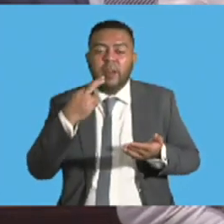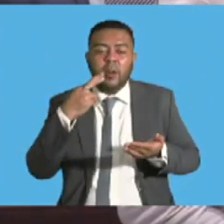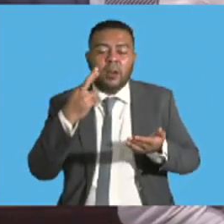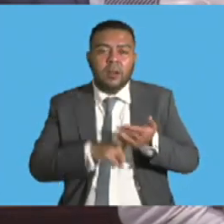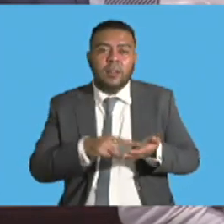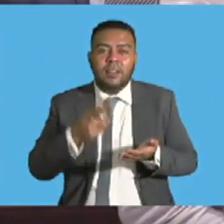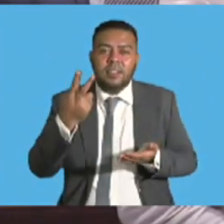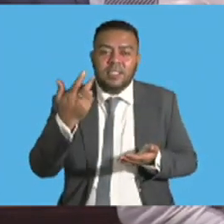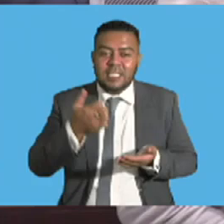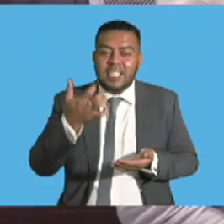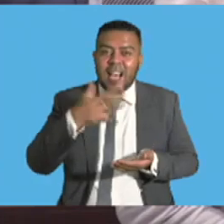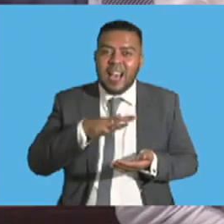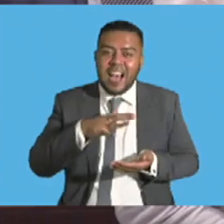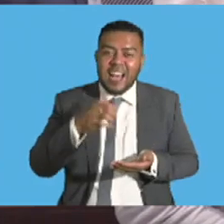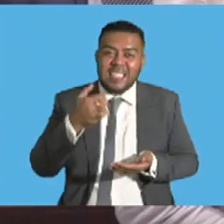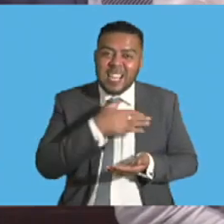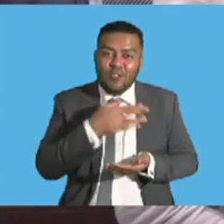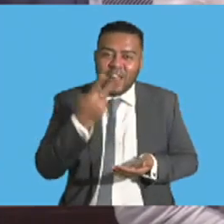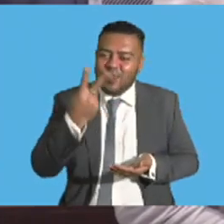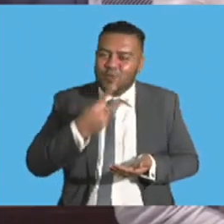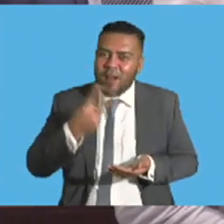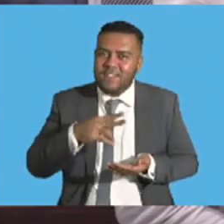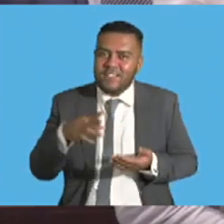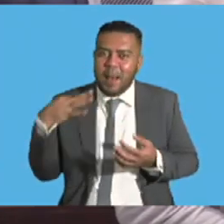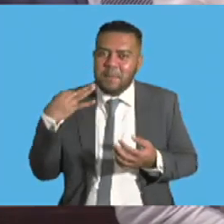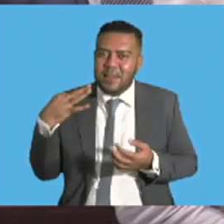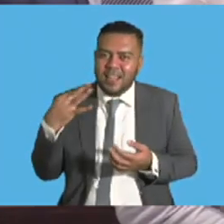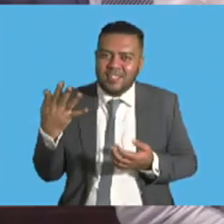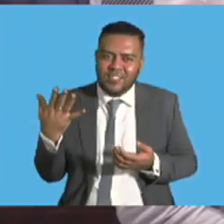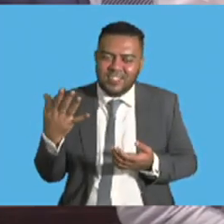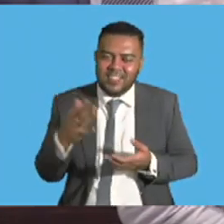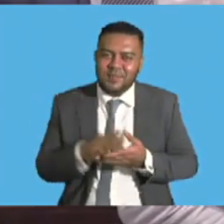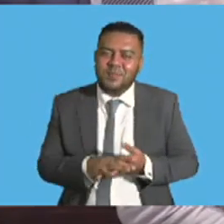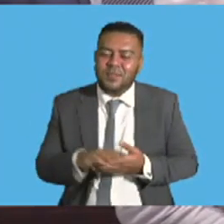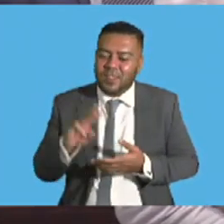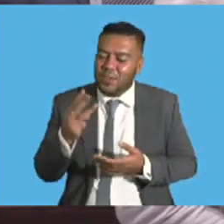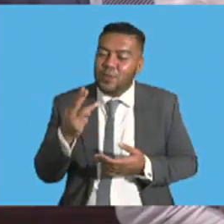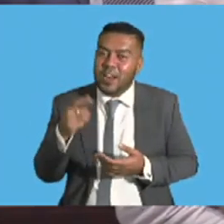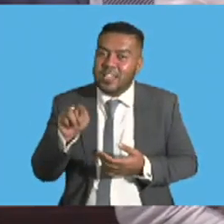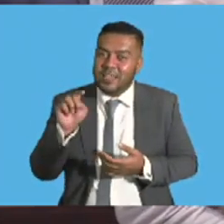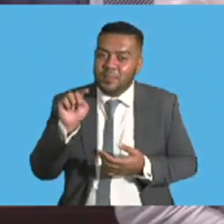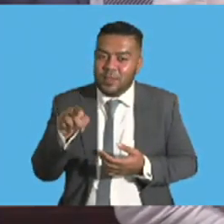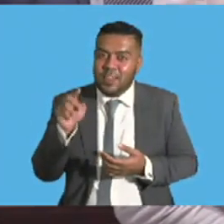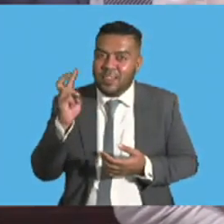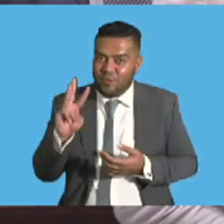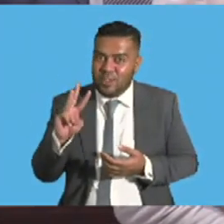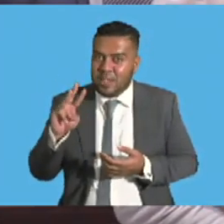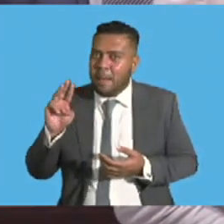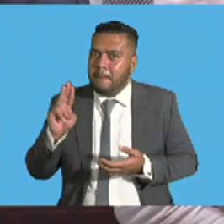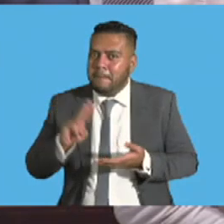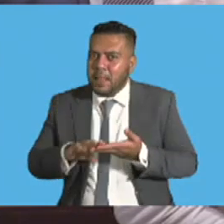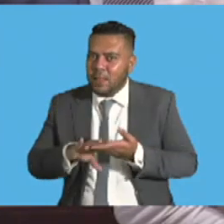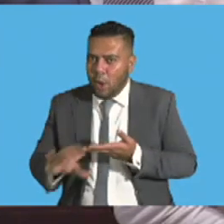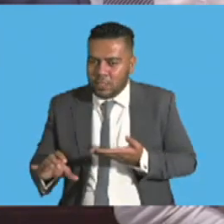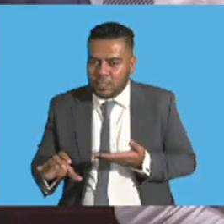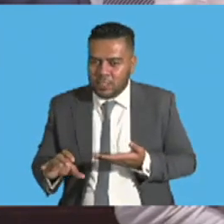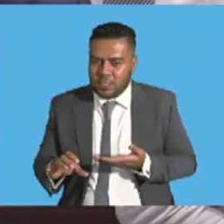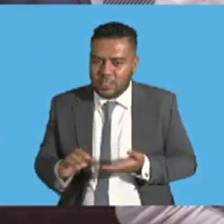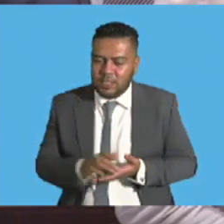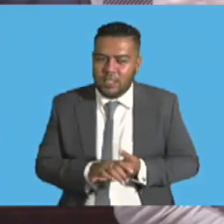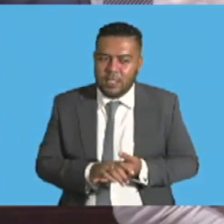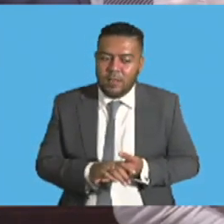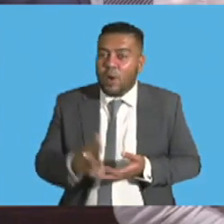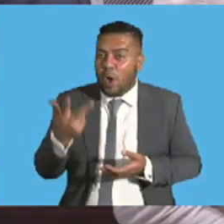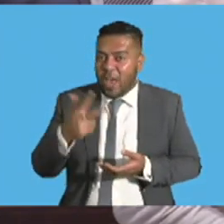applications worth around $363.7 million. Bulk of the activity, or